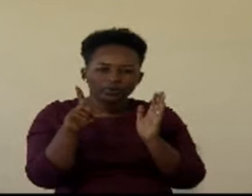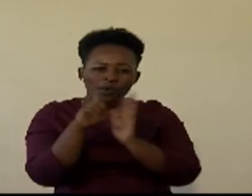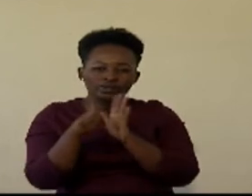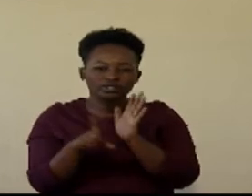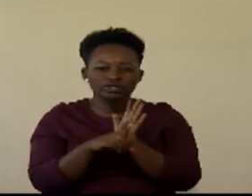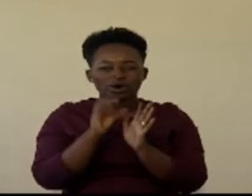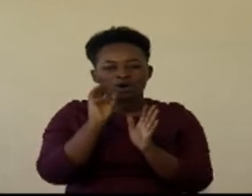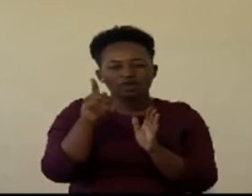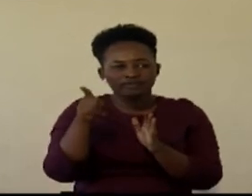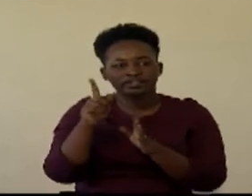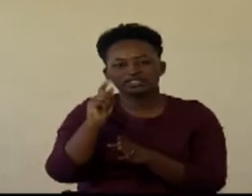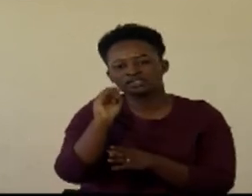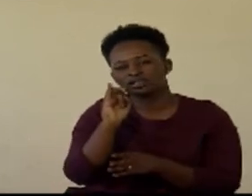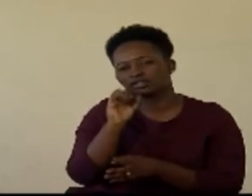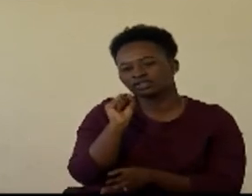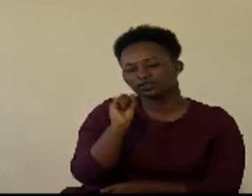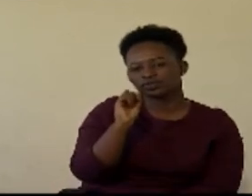of these tissues and observation,